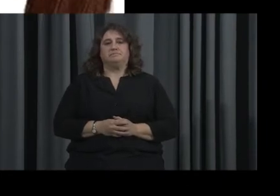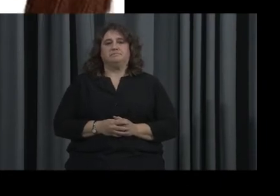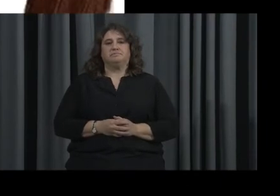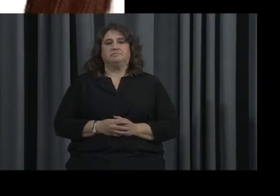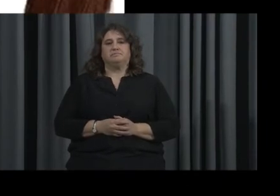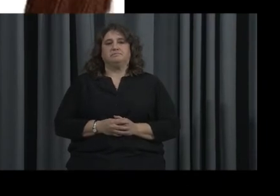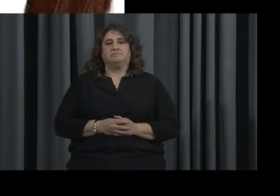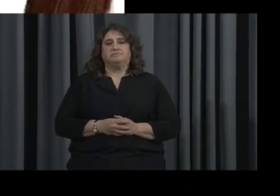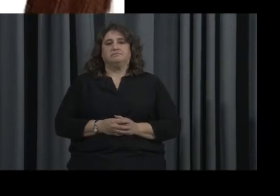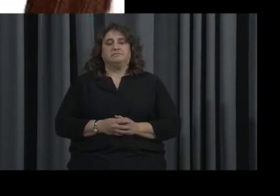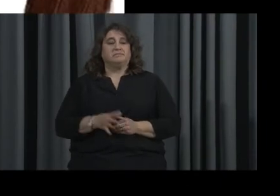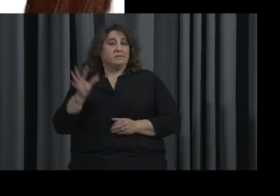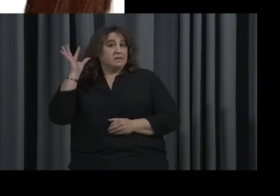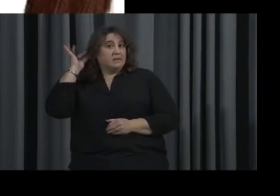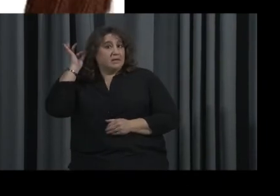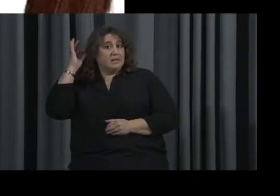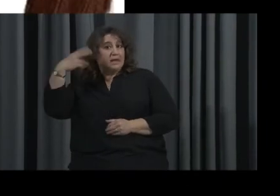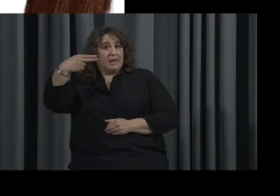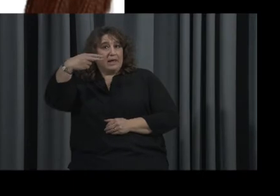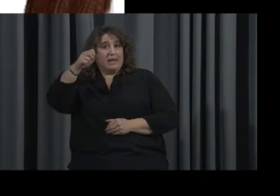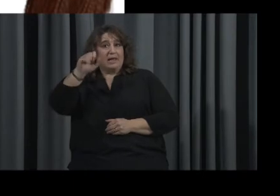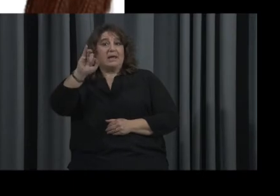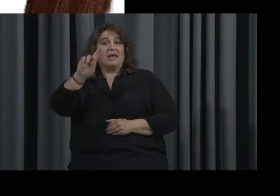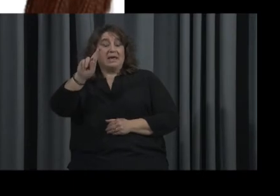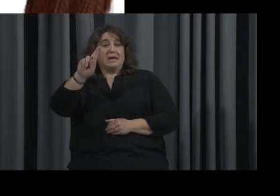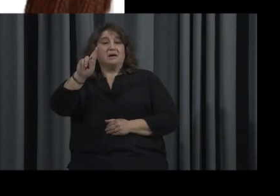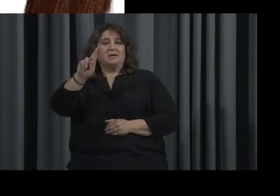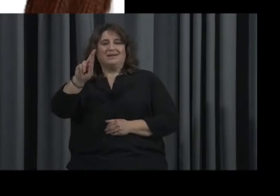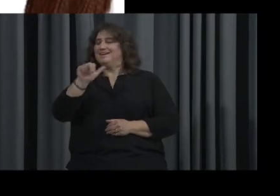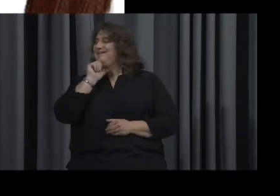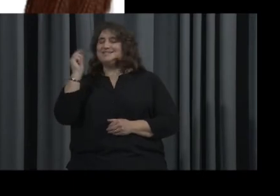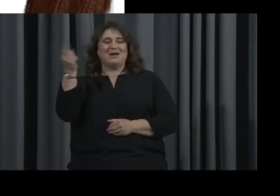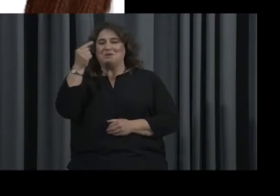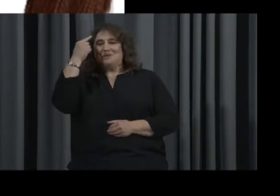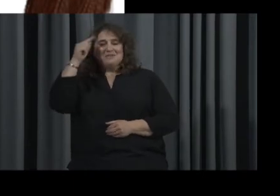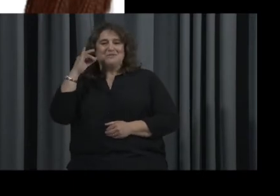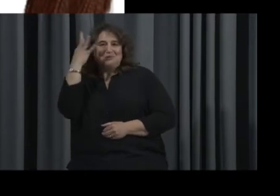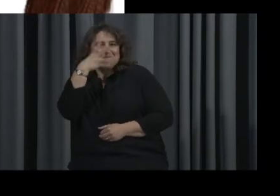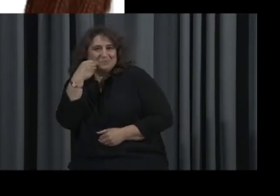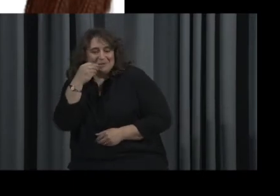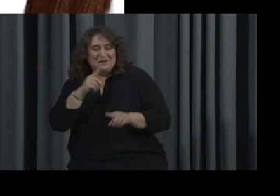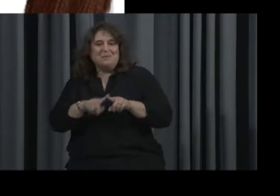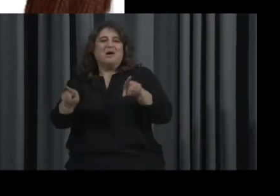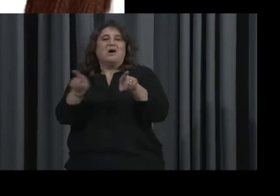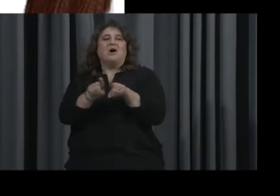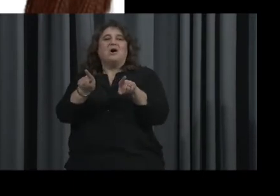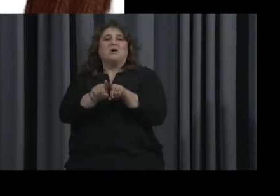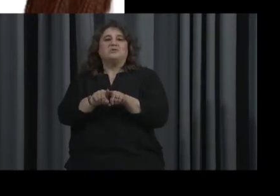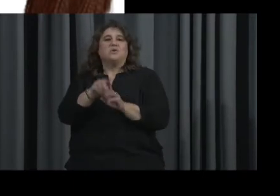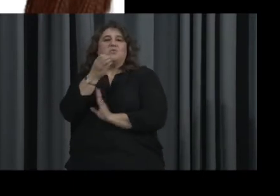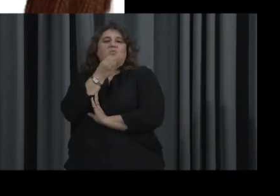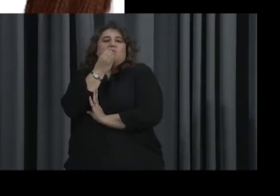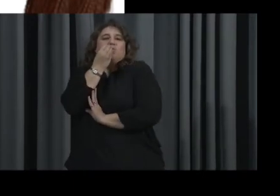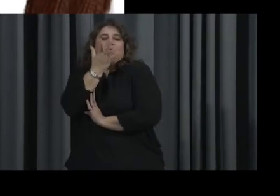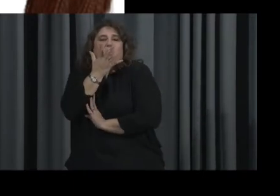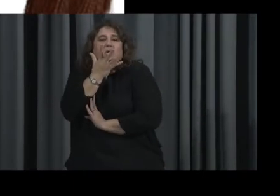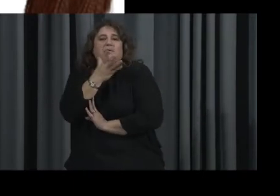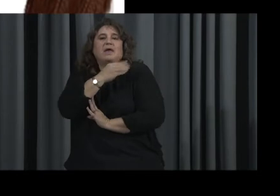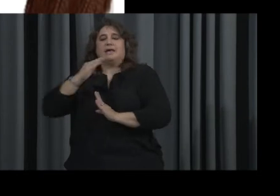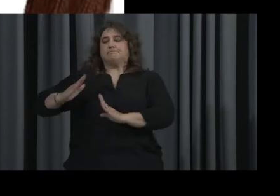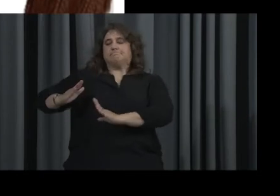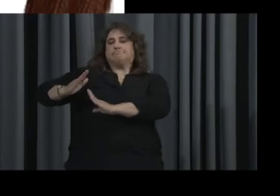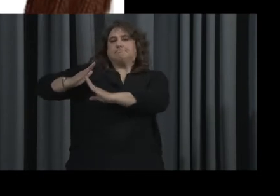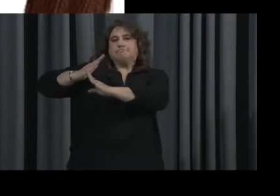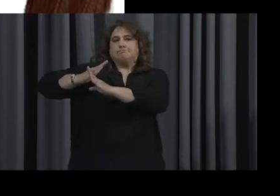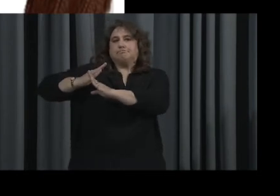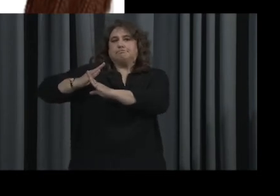Next we have our hair, and yes, our hair isn't just for our looks. It actually serves to keep us warm and it acts as a protectant